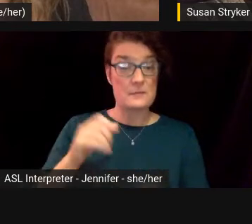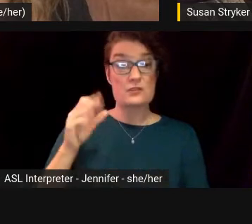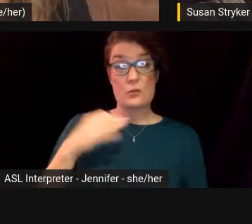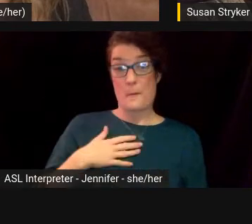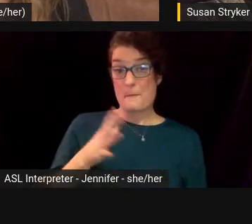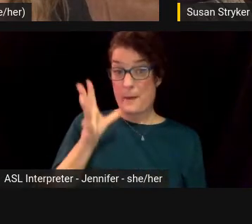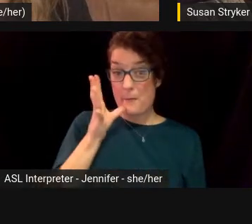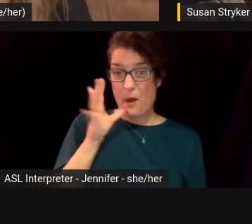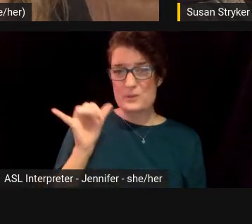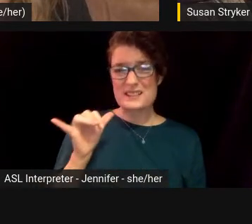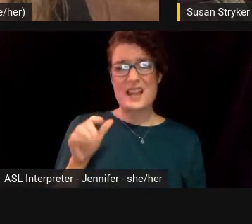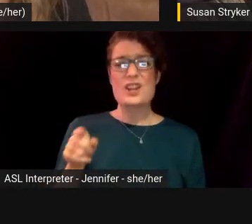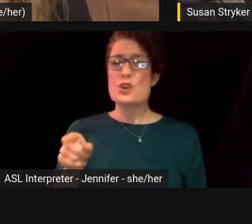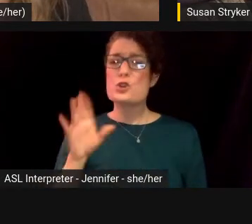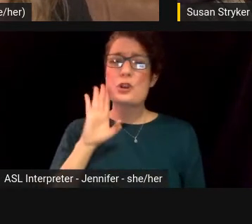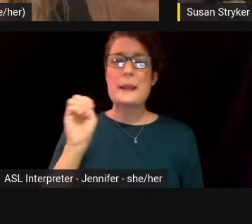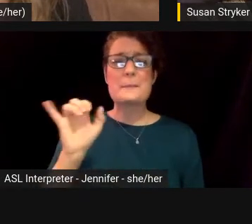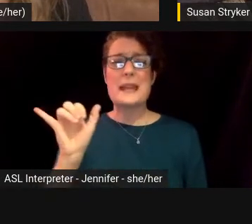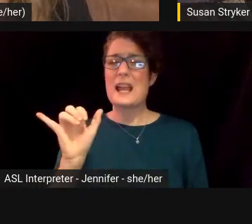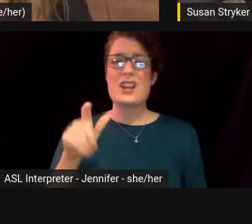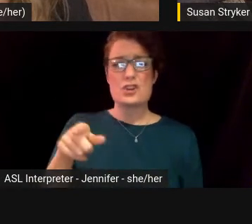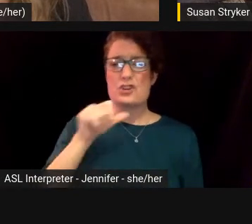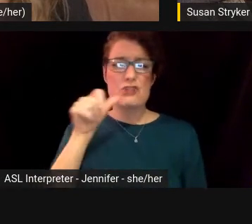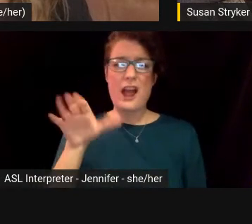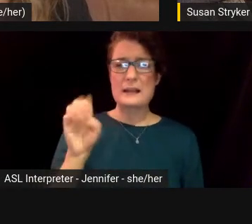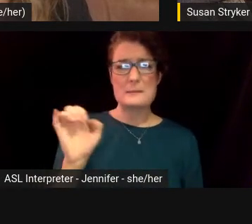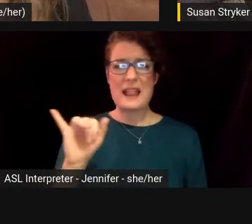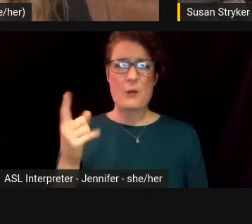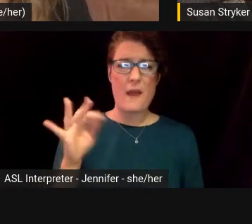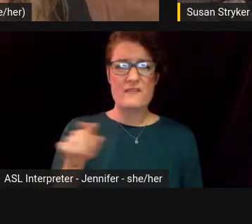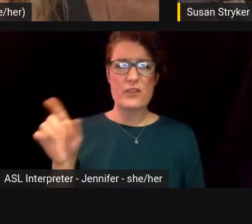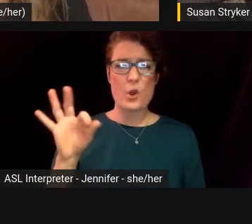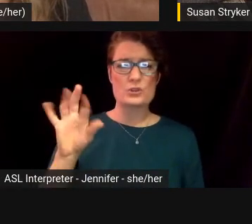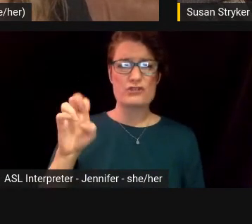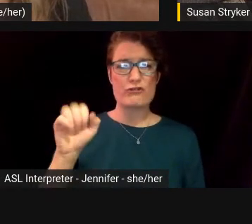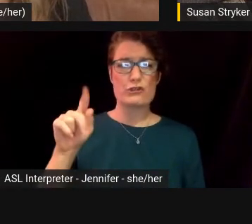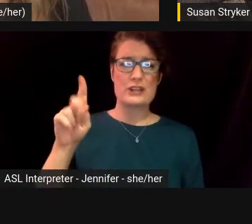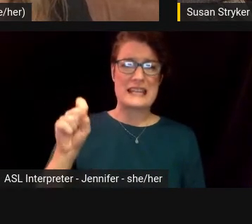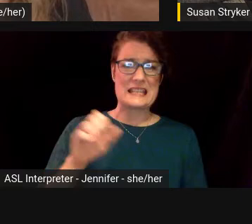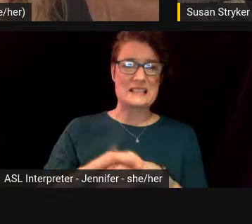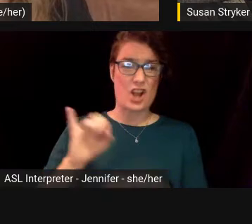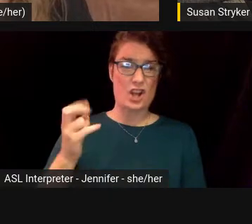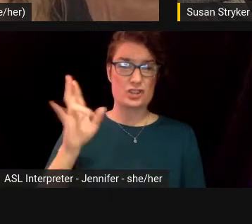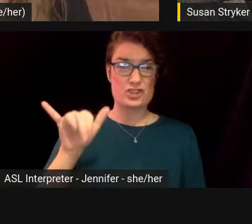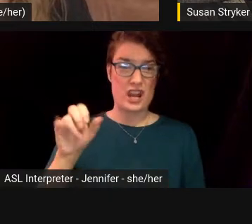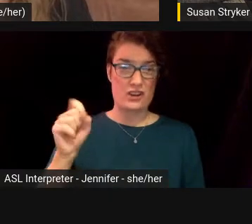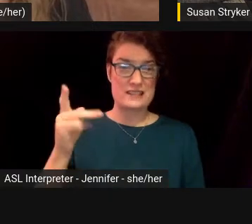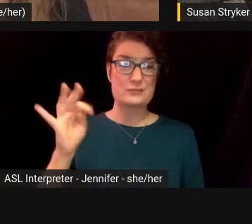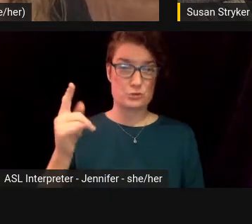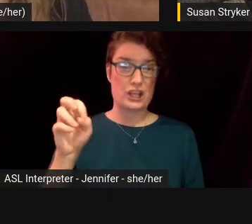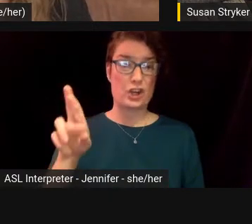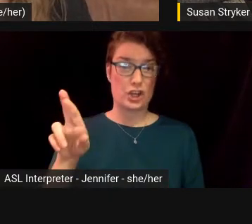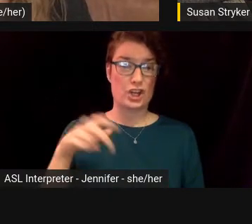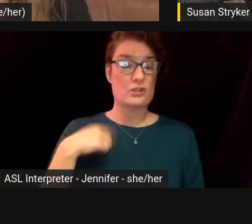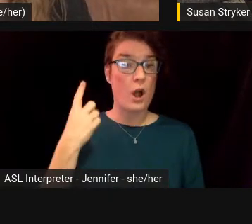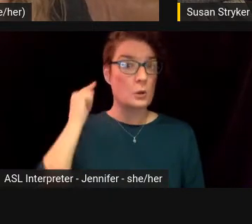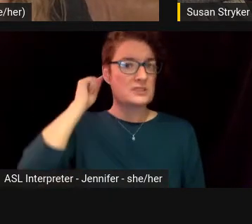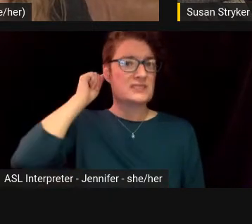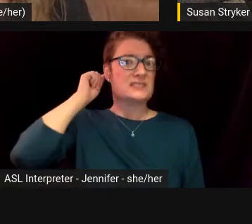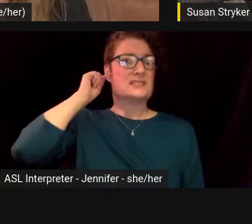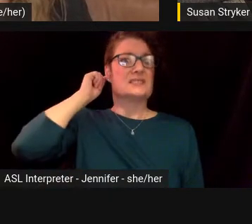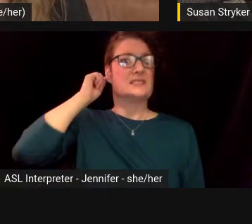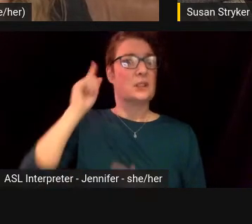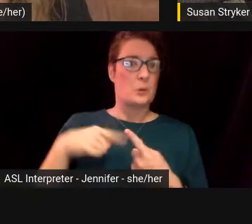mom was like, you're going to be like one of those freaks on Jerry Springer. And like, so that was always in my head. Um, when I was